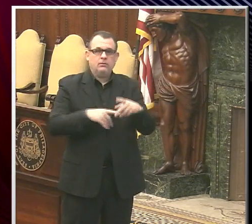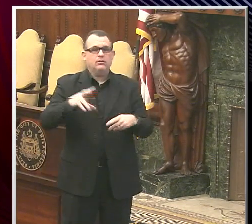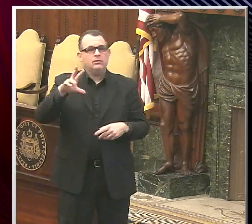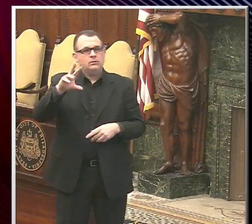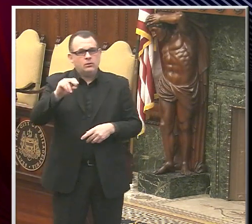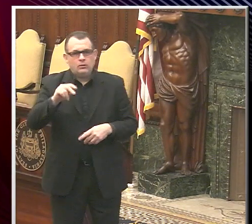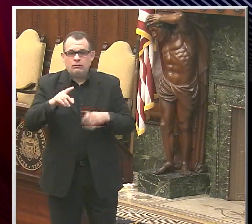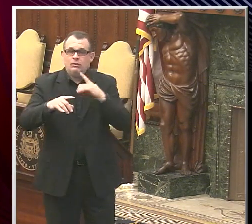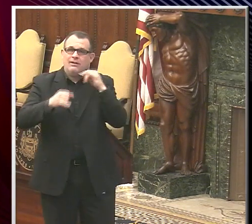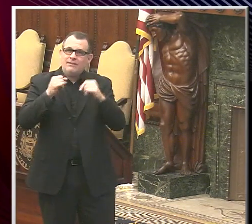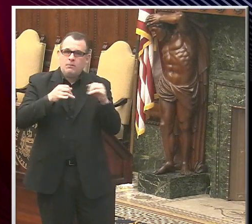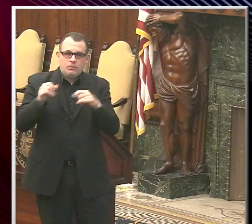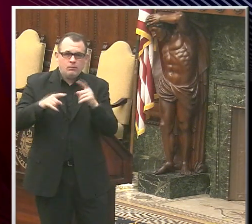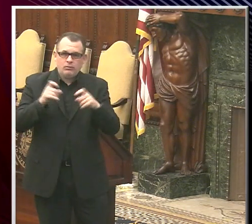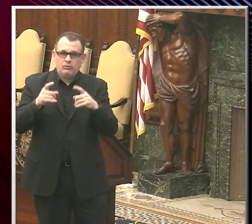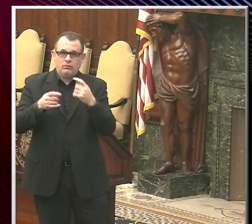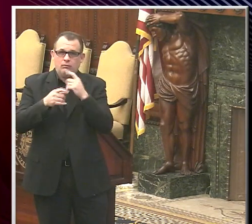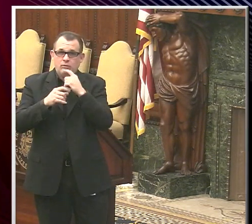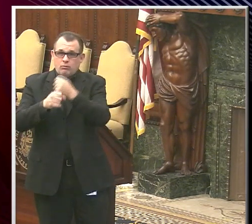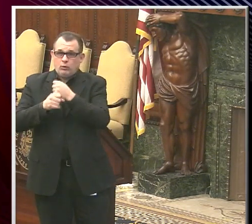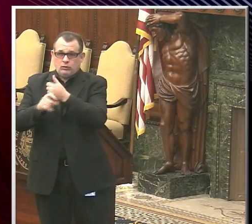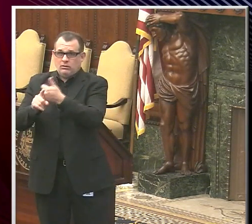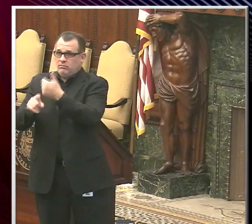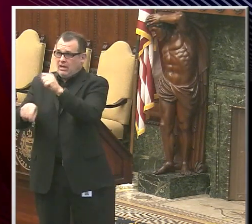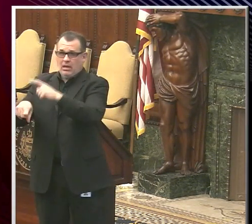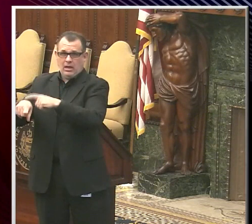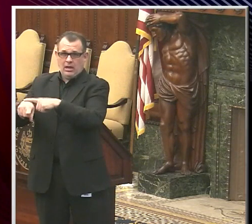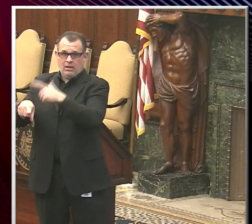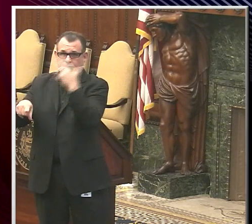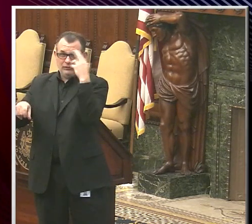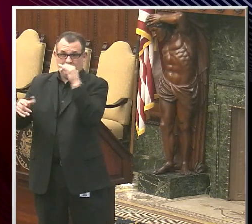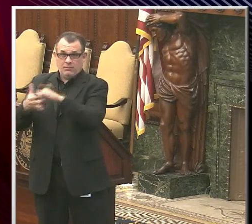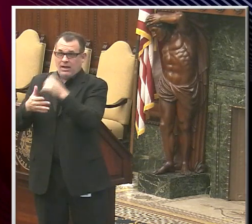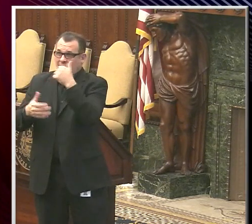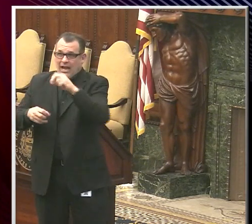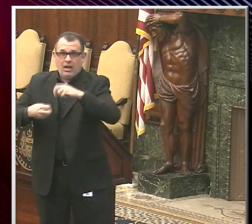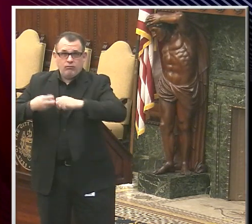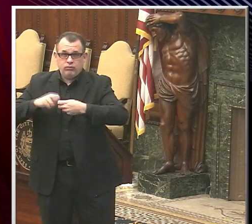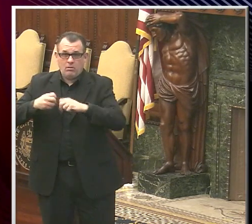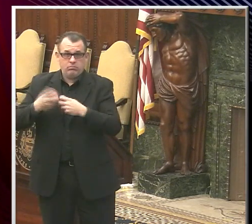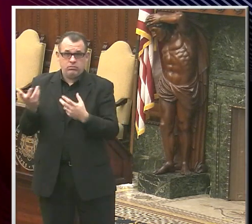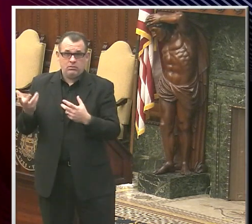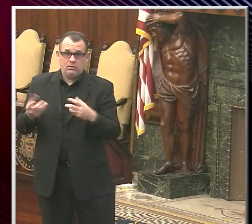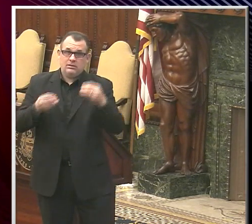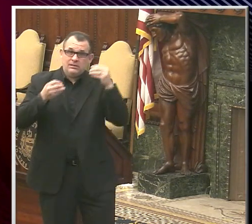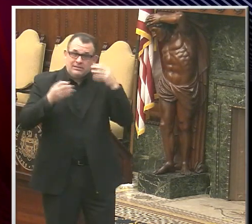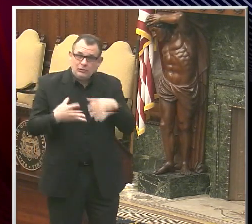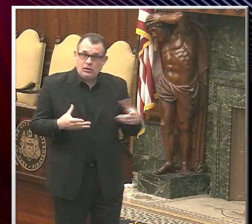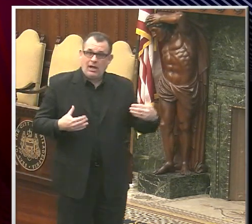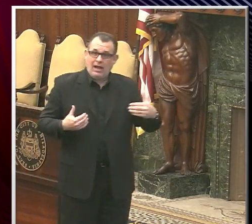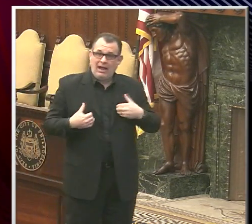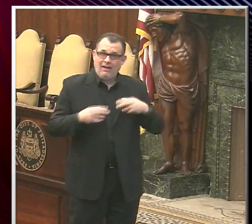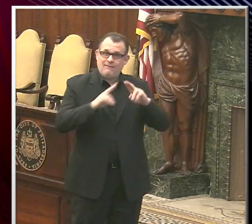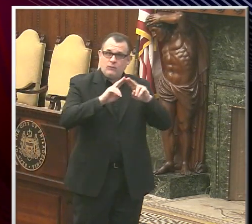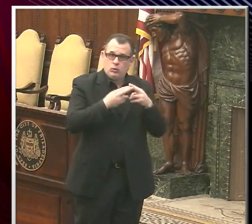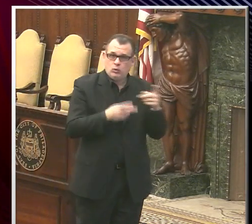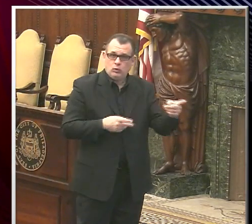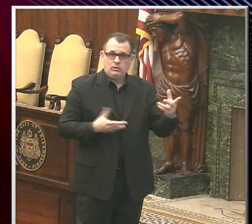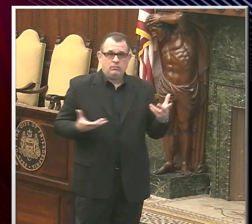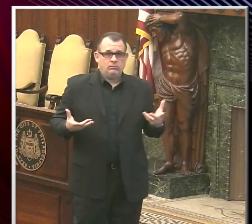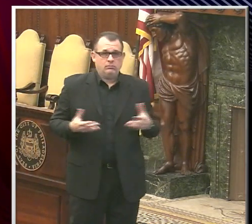have a right to protest anytime for any reason about any issue. Teachers are organized and they're articulate and they